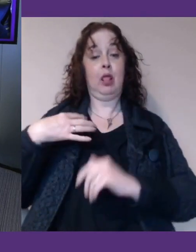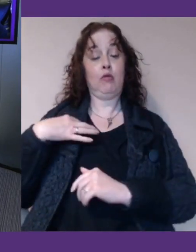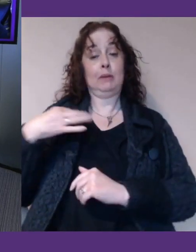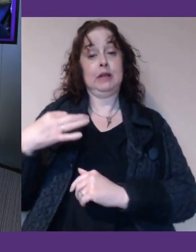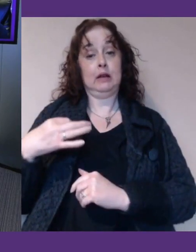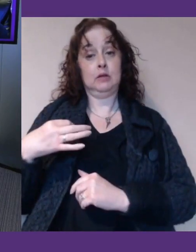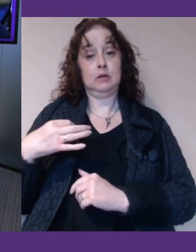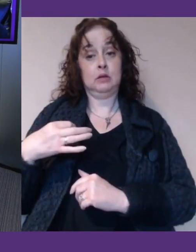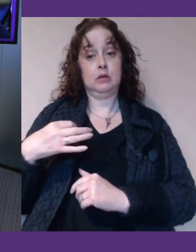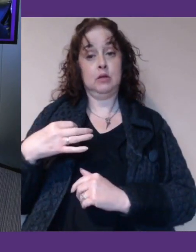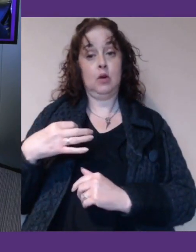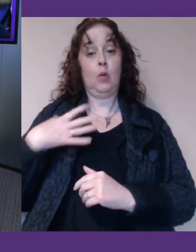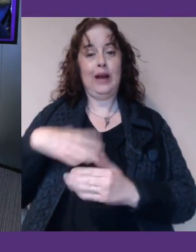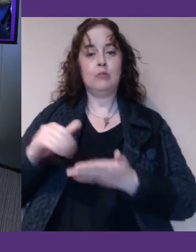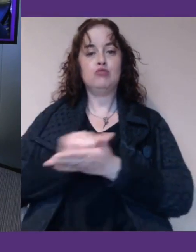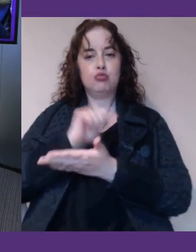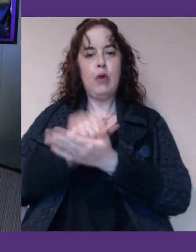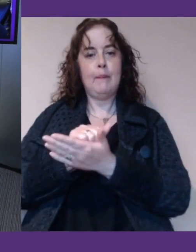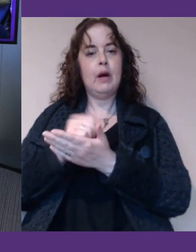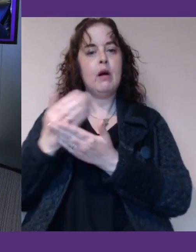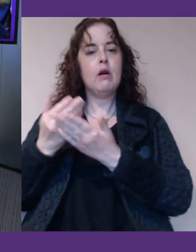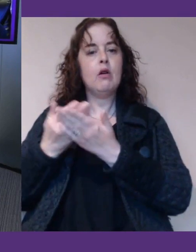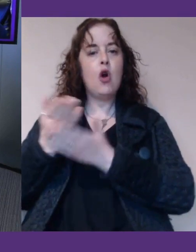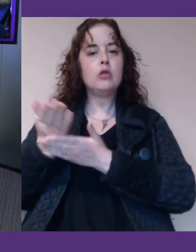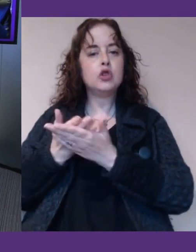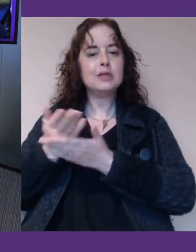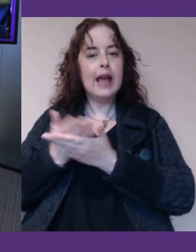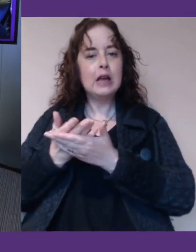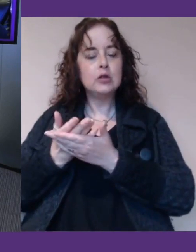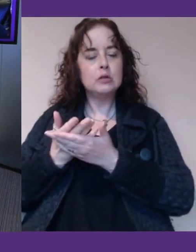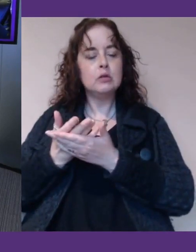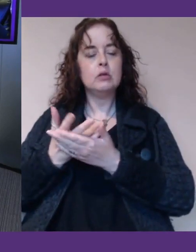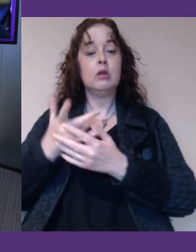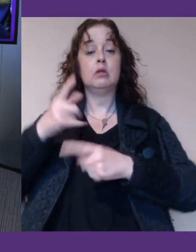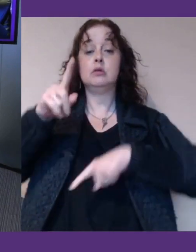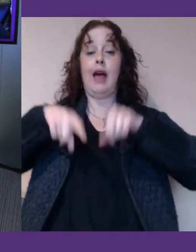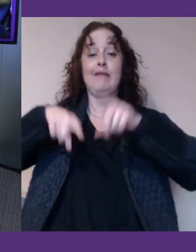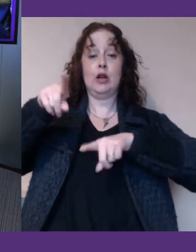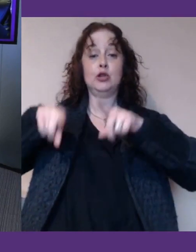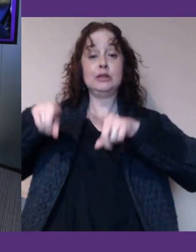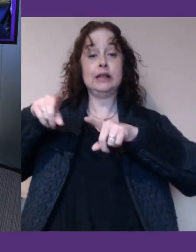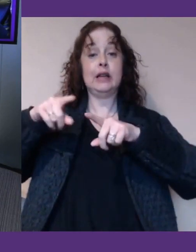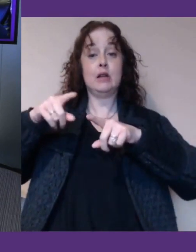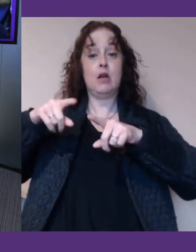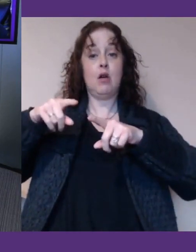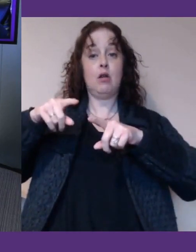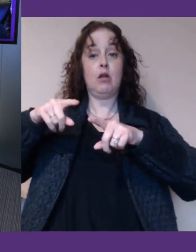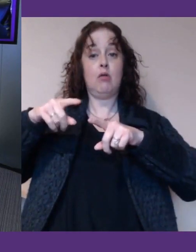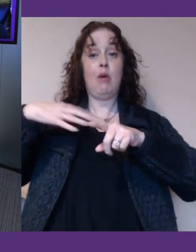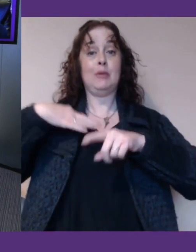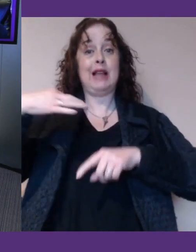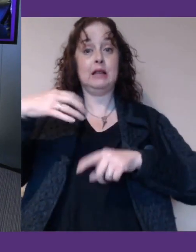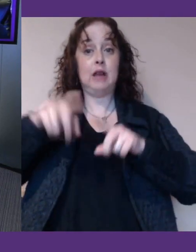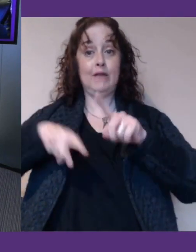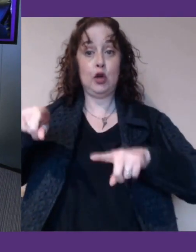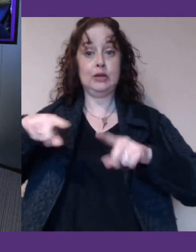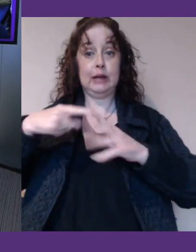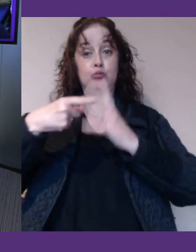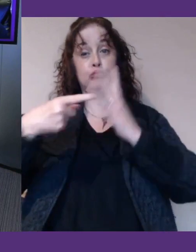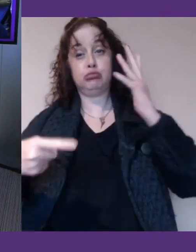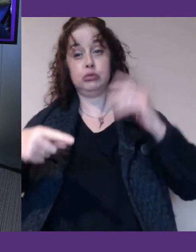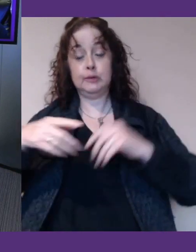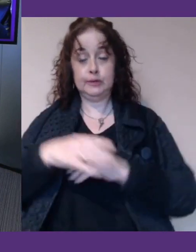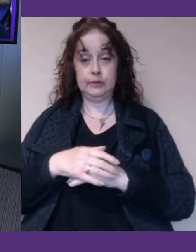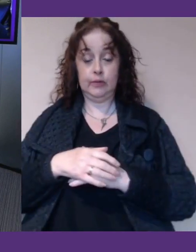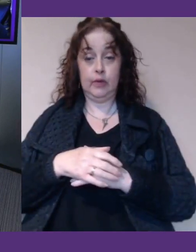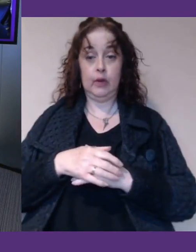consultation representing the diversity of disability. And I think companies, policy leaders, and right down to community